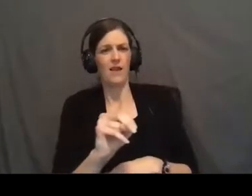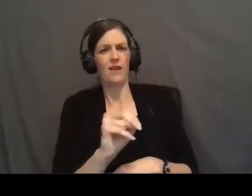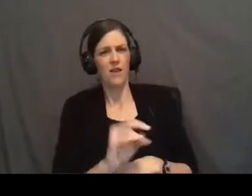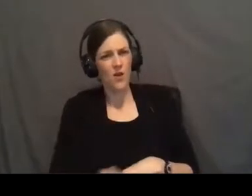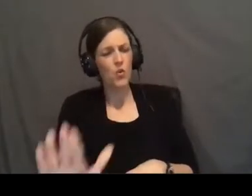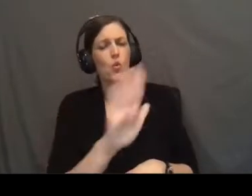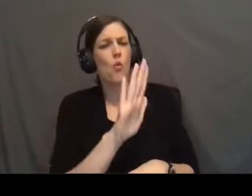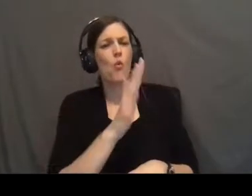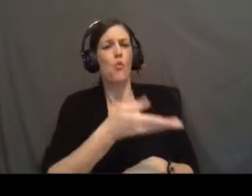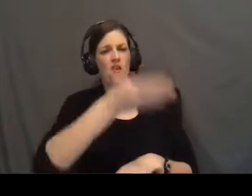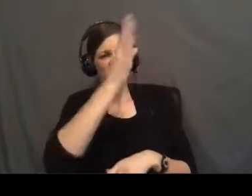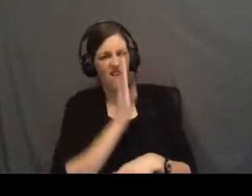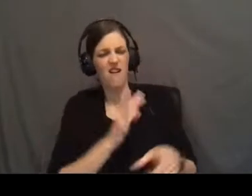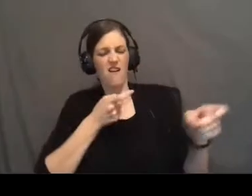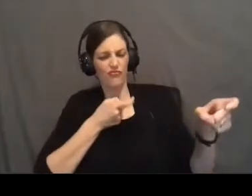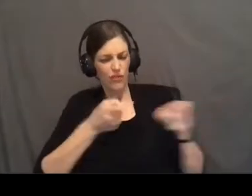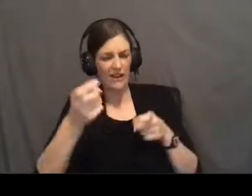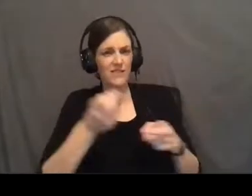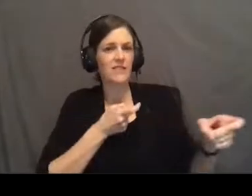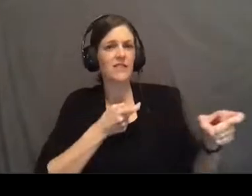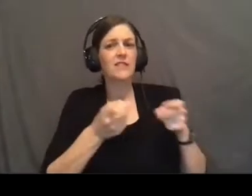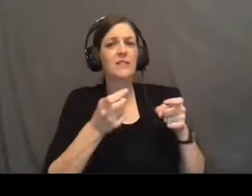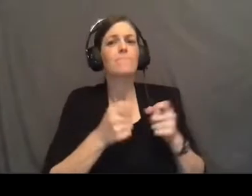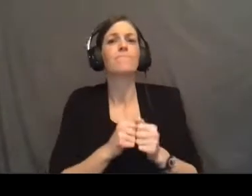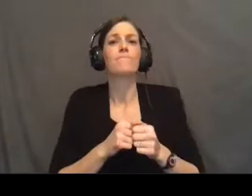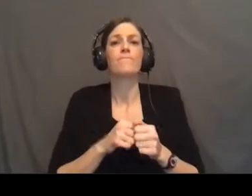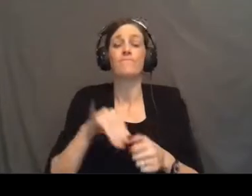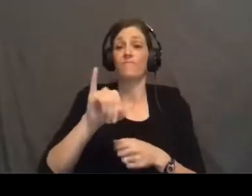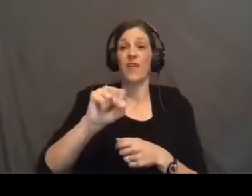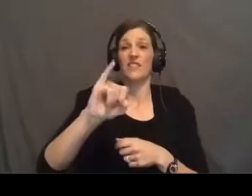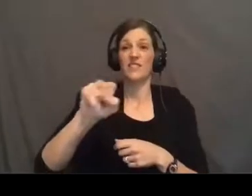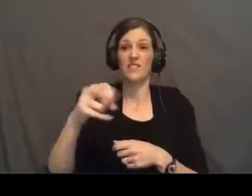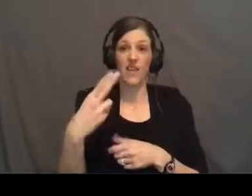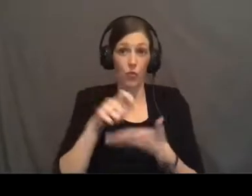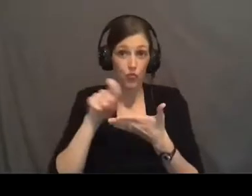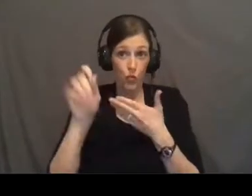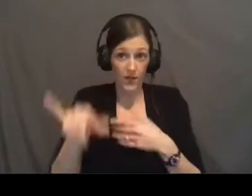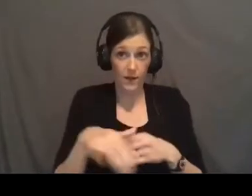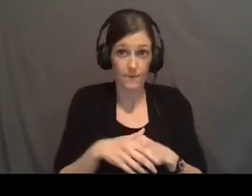God reigns. Isaiah wrote this